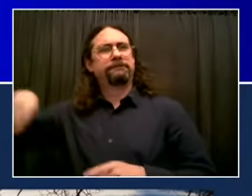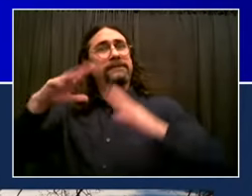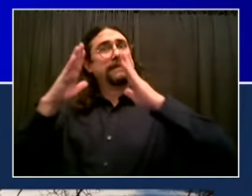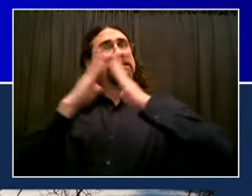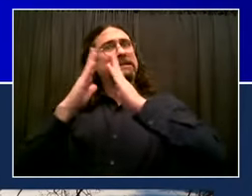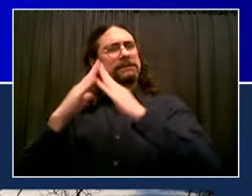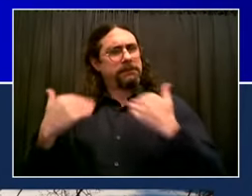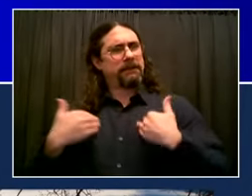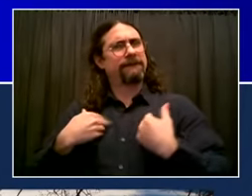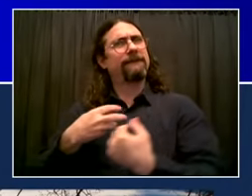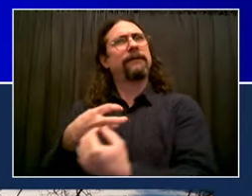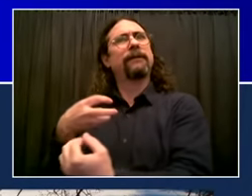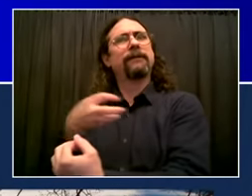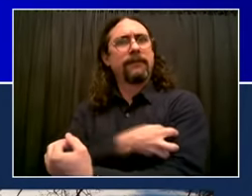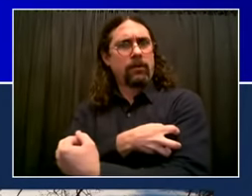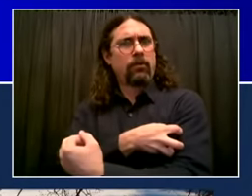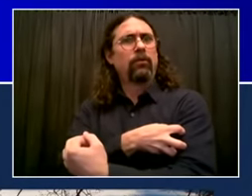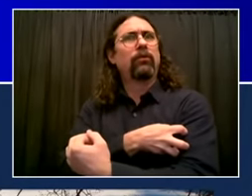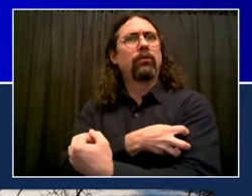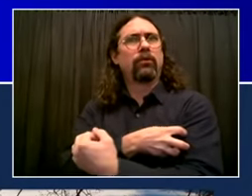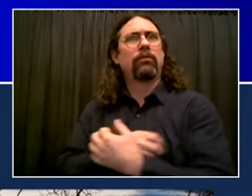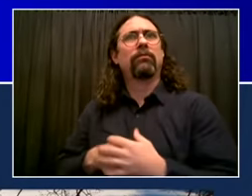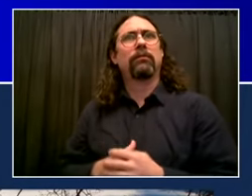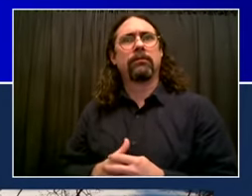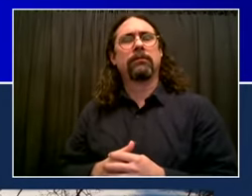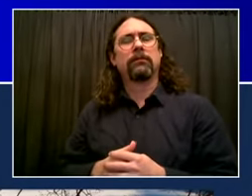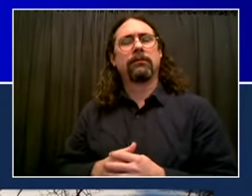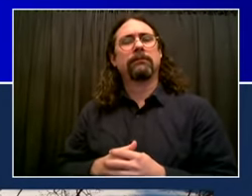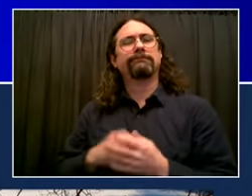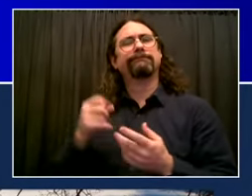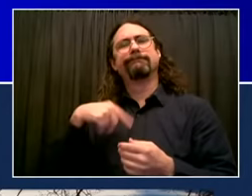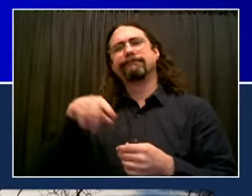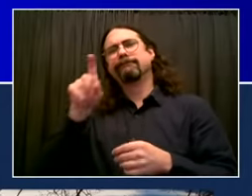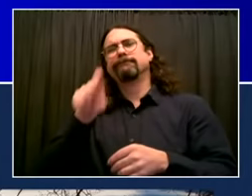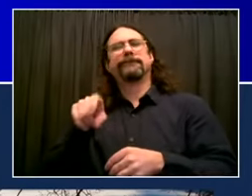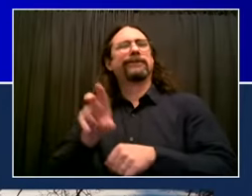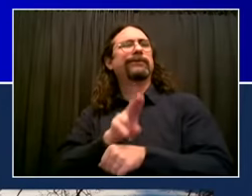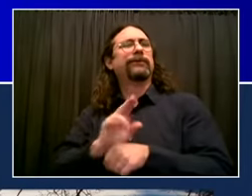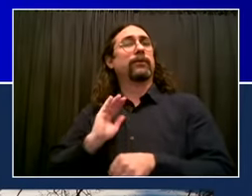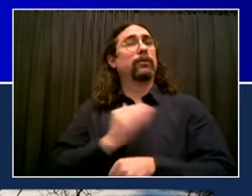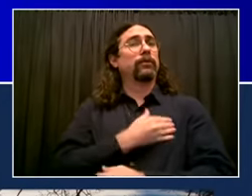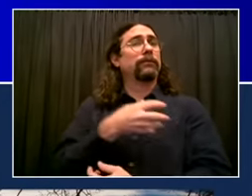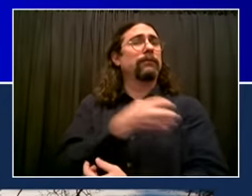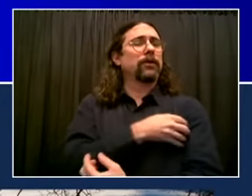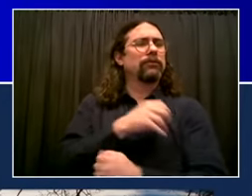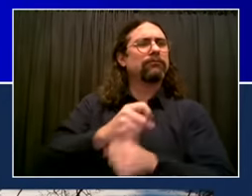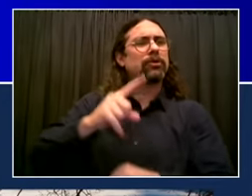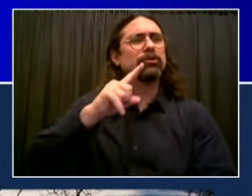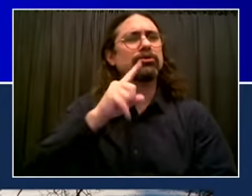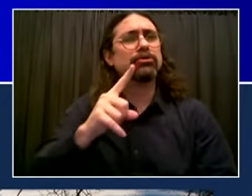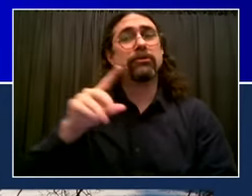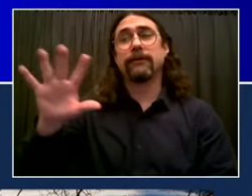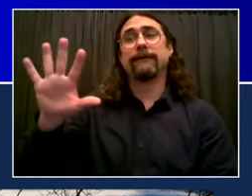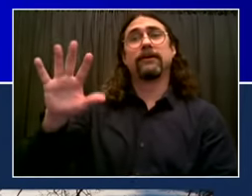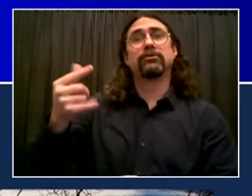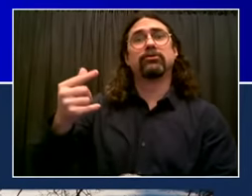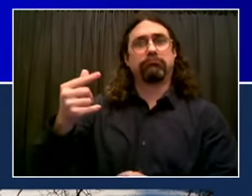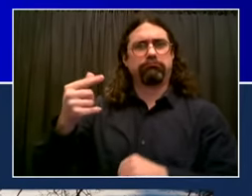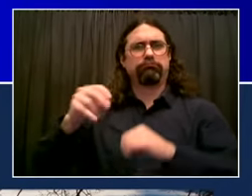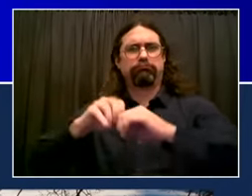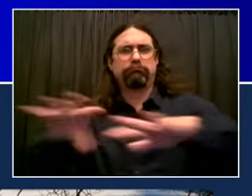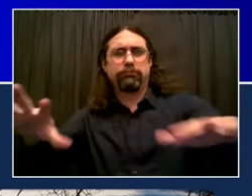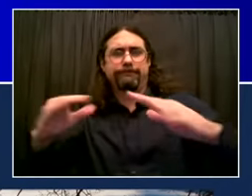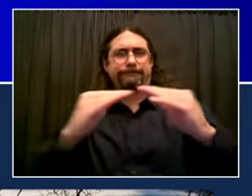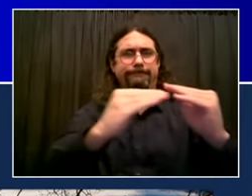hardest hit by COVID. The 33 neighborhoods that our task force on racial inclusion and equity has identified as the areas that have